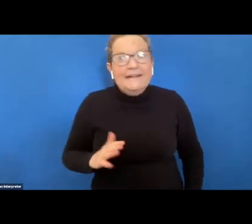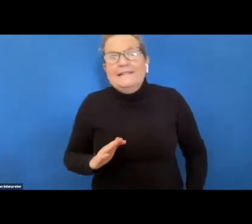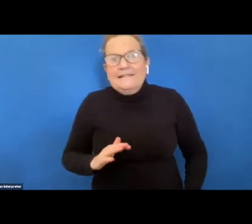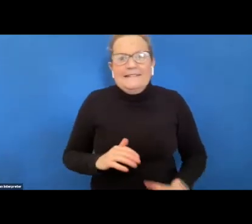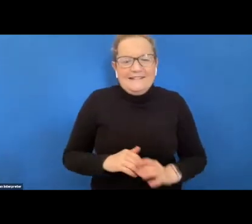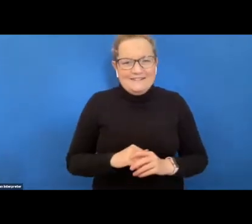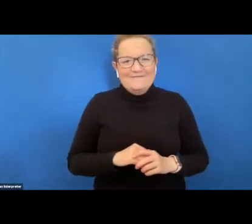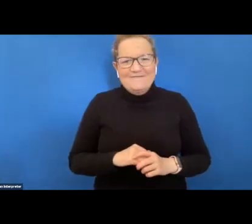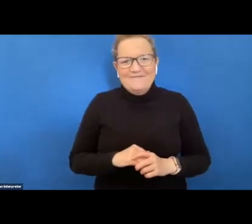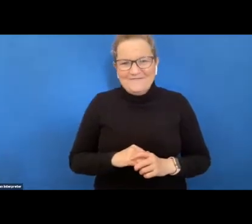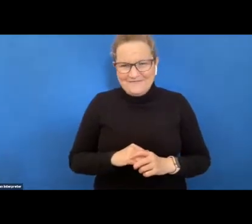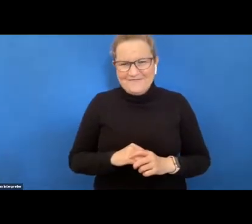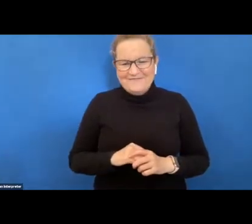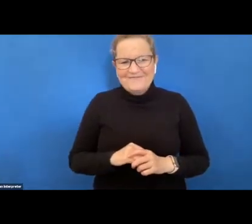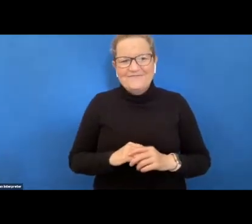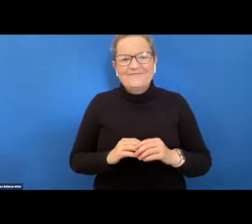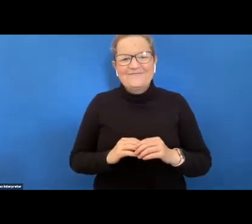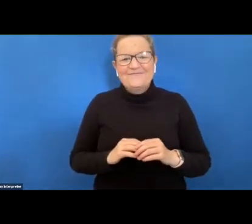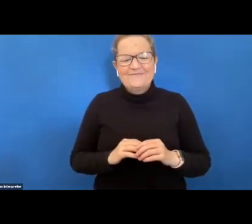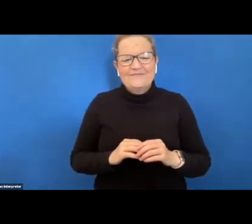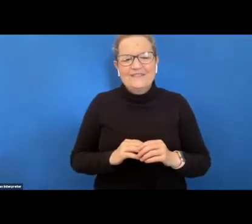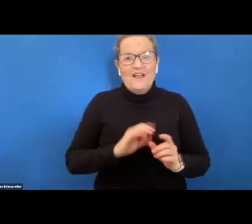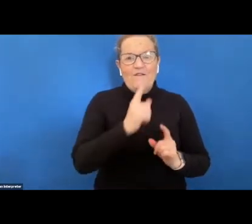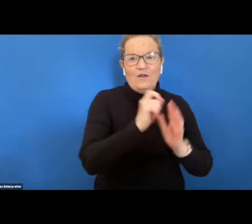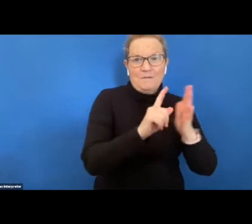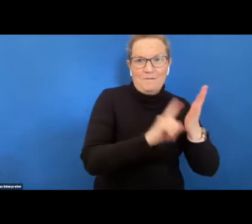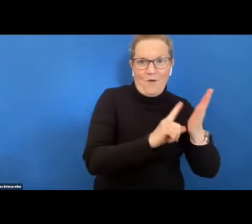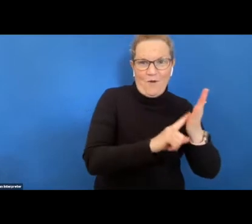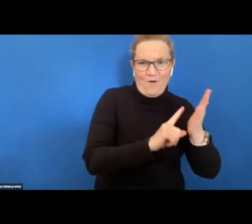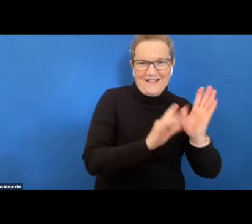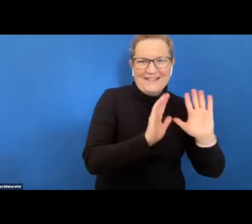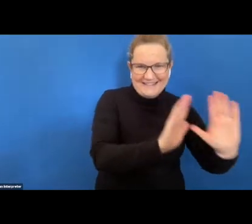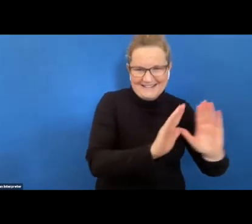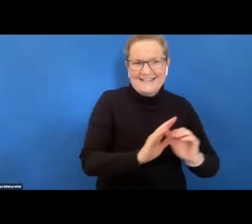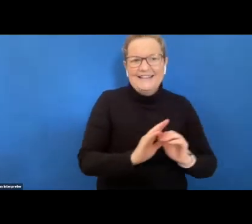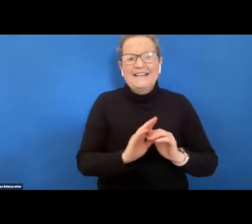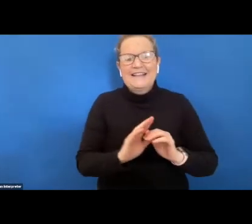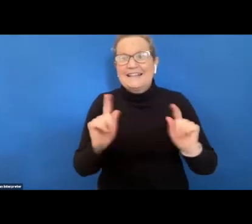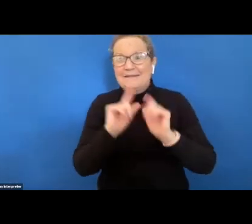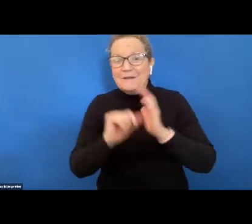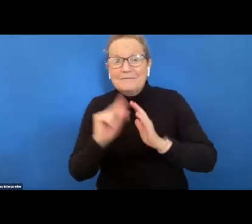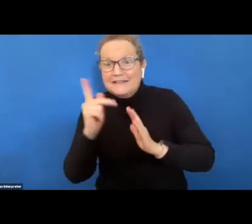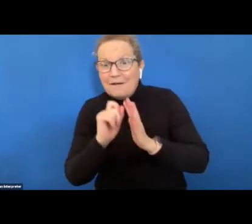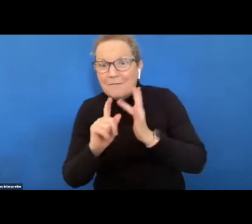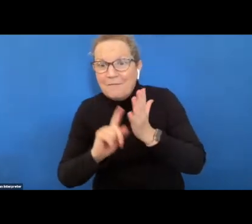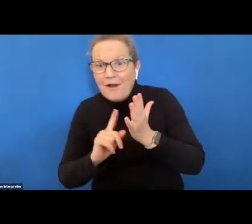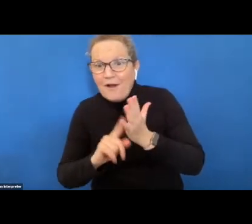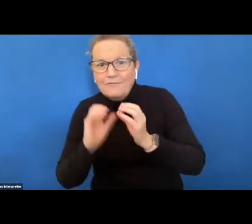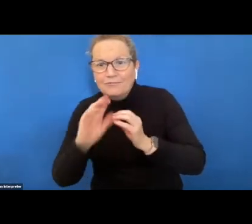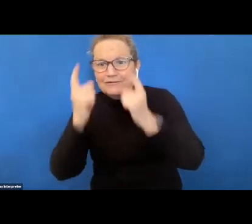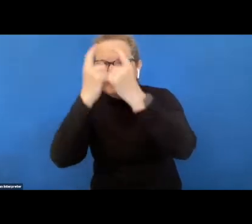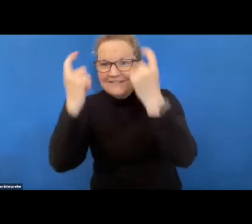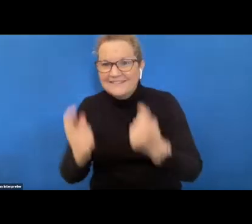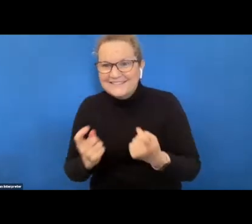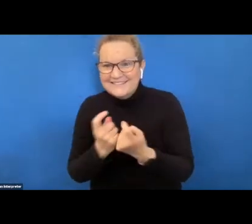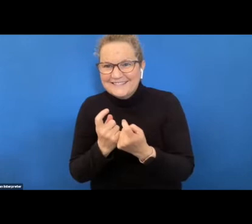the second of our polls will just um launch as well uh while we're going on with this and the second of our polls